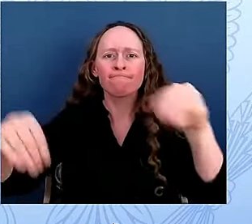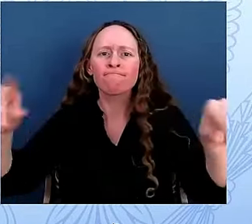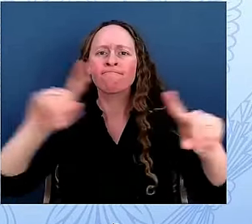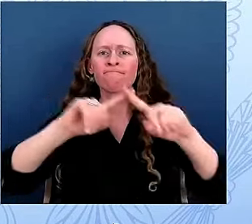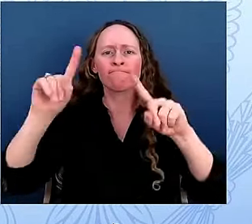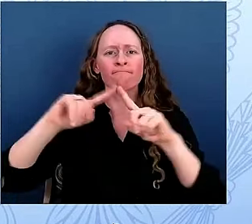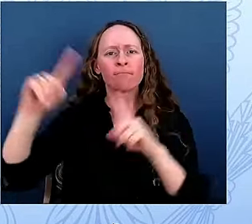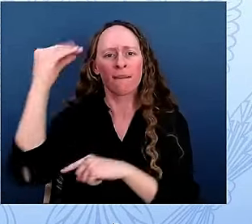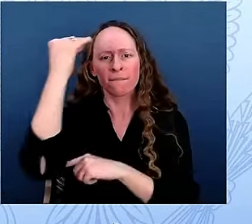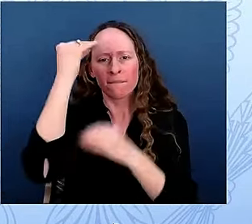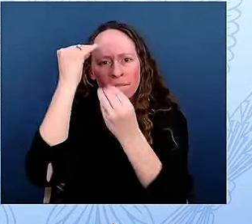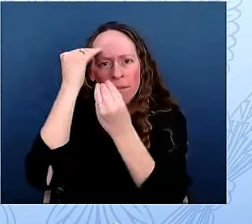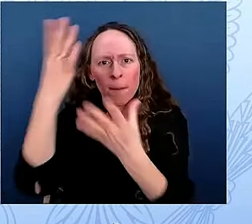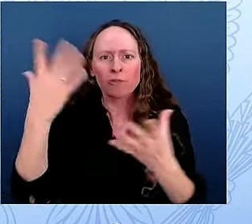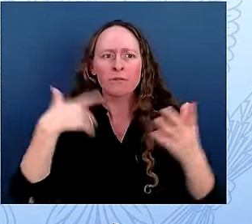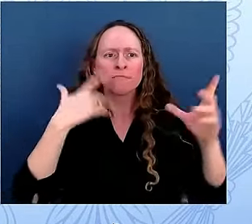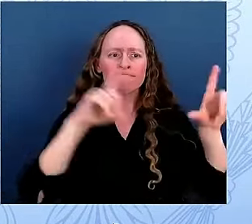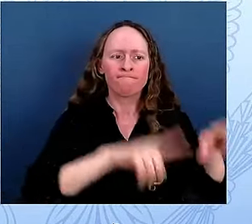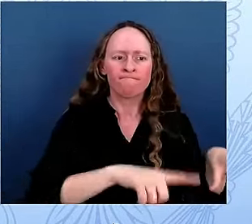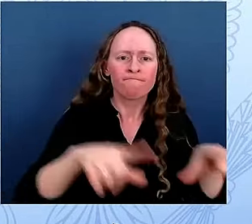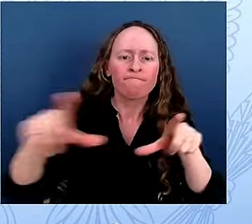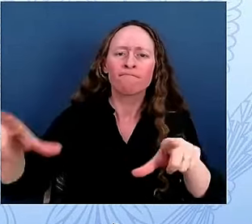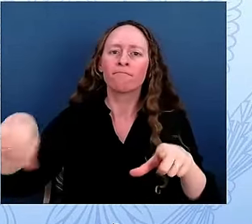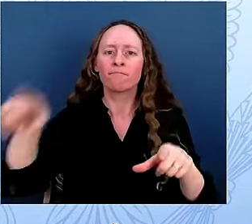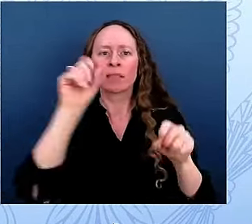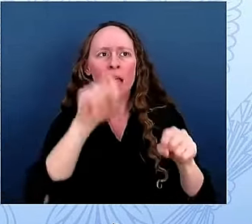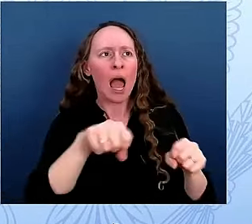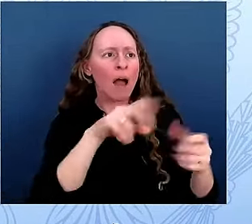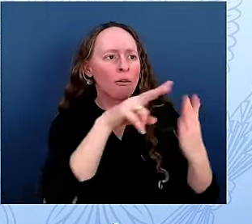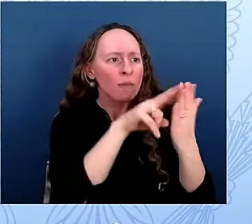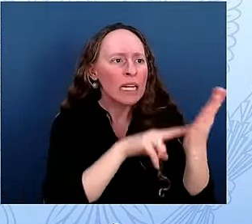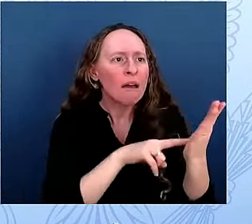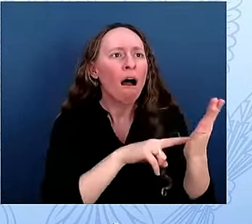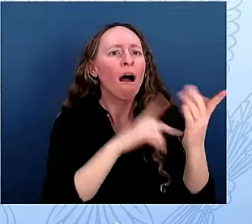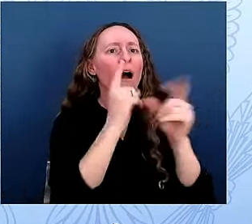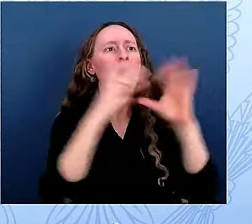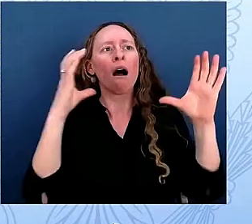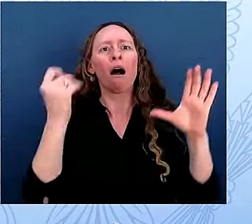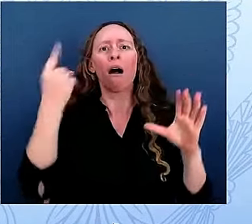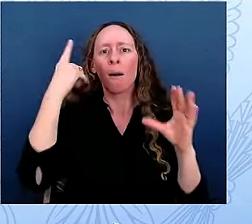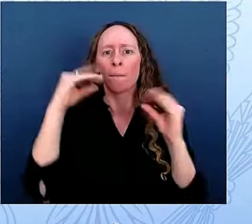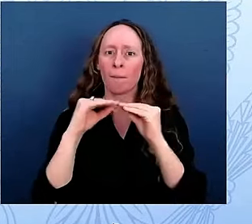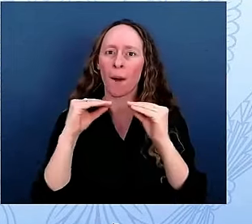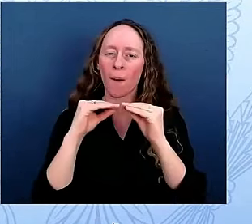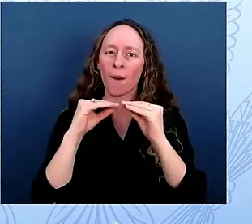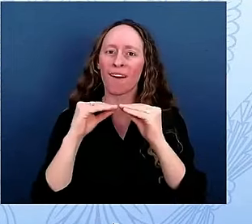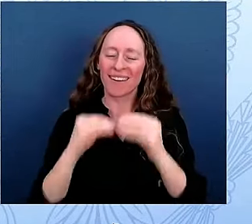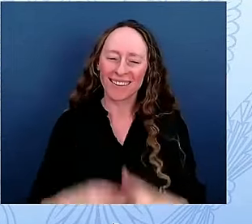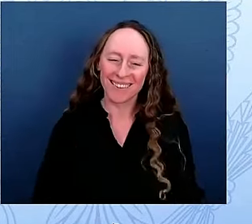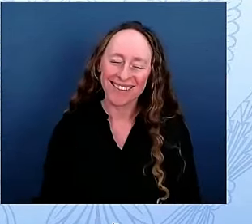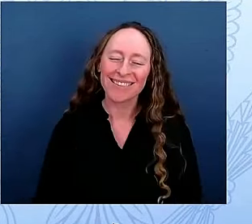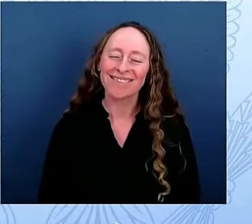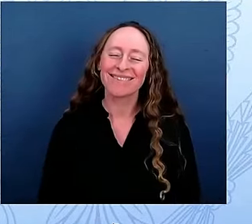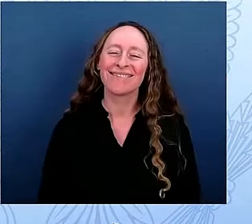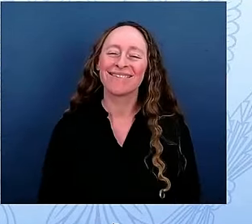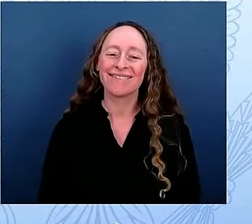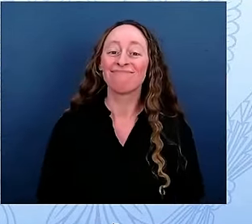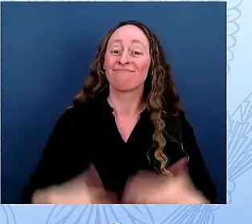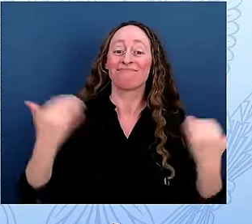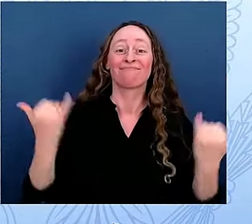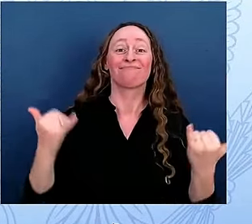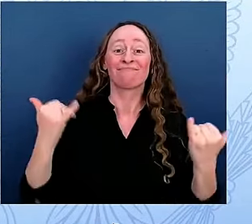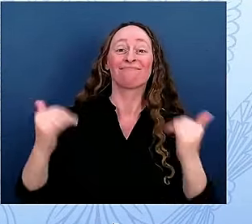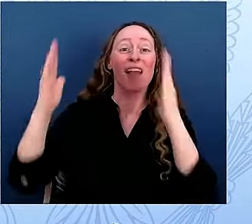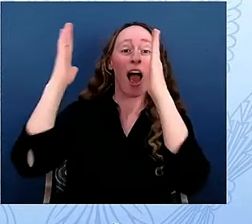parts of this new tour is walking past those glowing pictures in the colonnade, going around the corner,